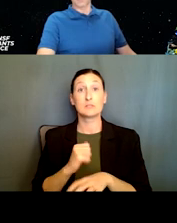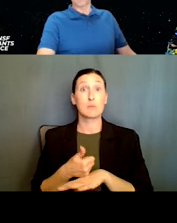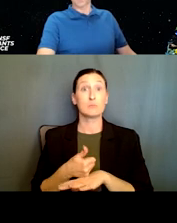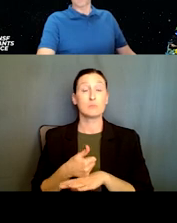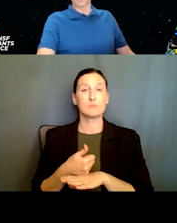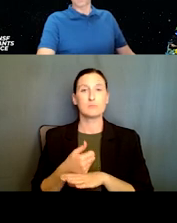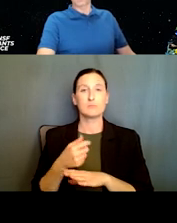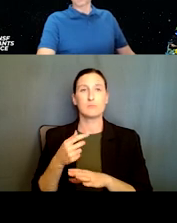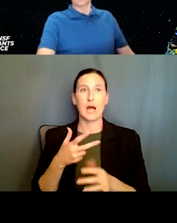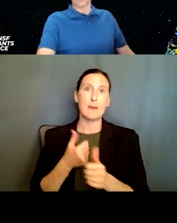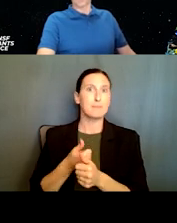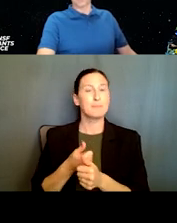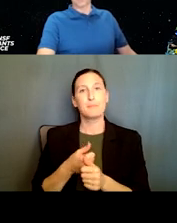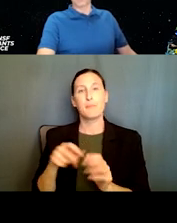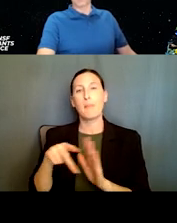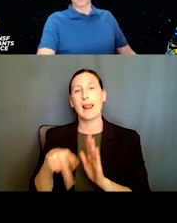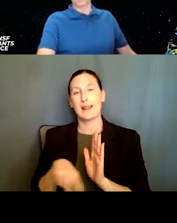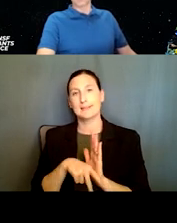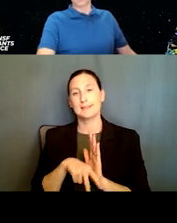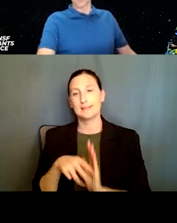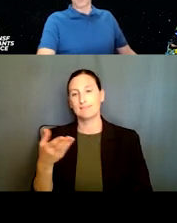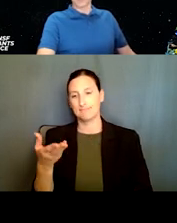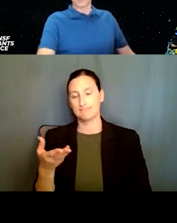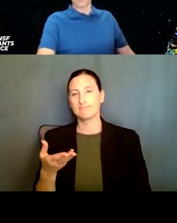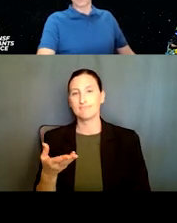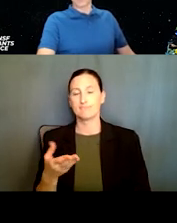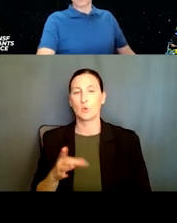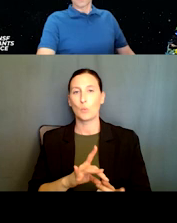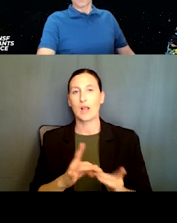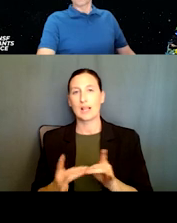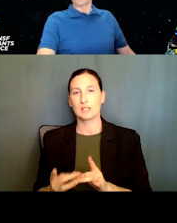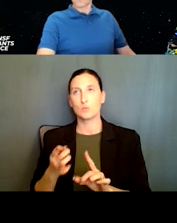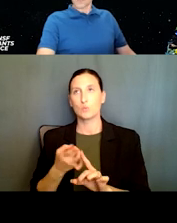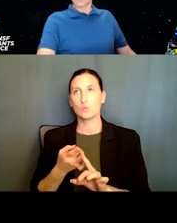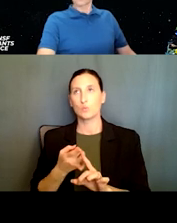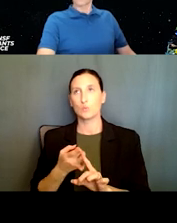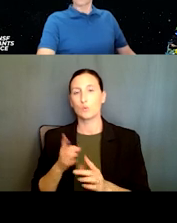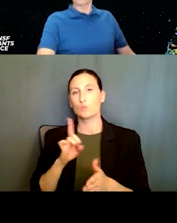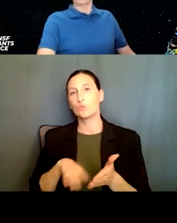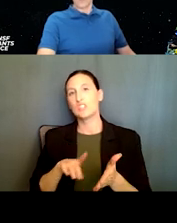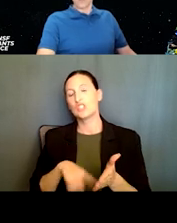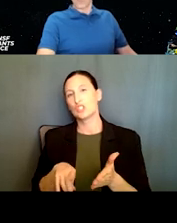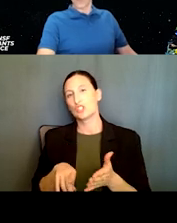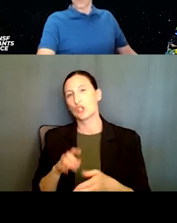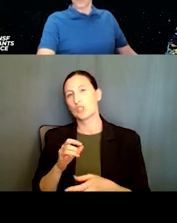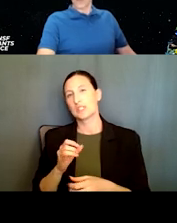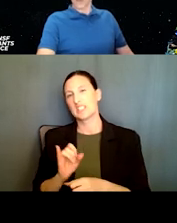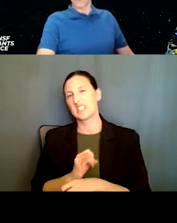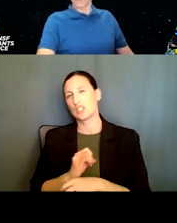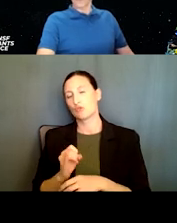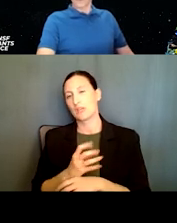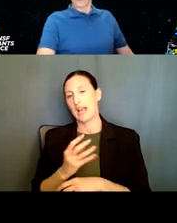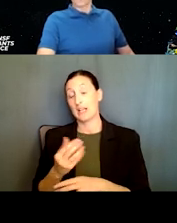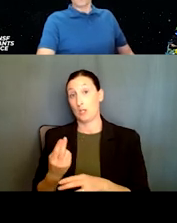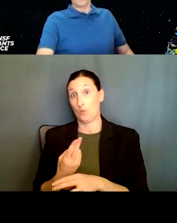uh, update the policies that are related to the research in this area and the use of, of AI.